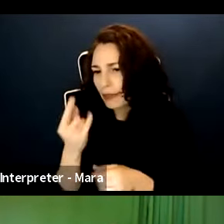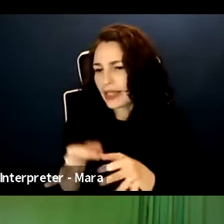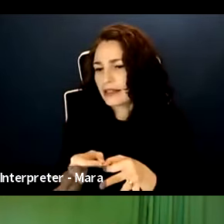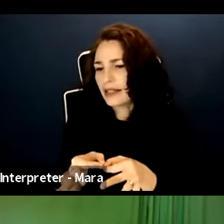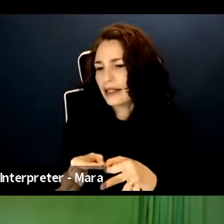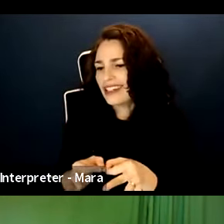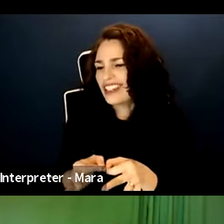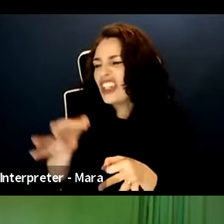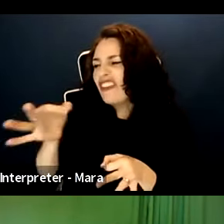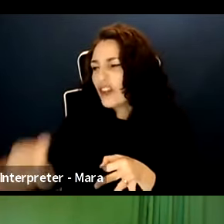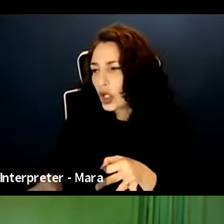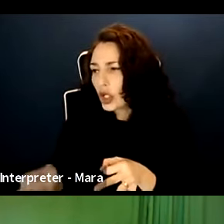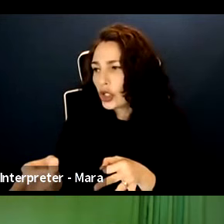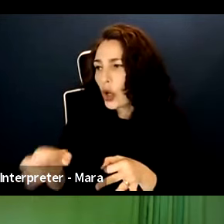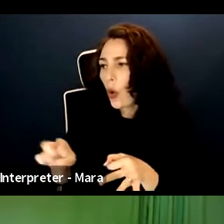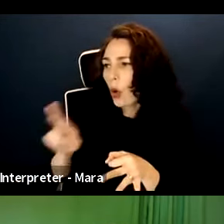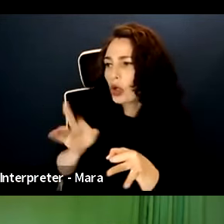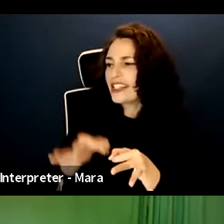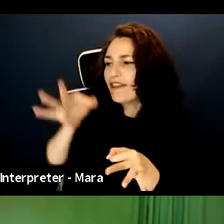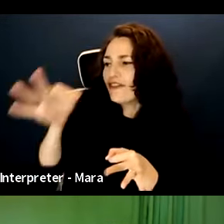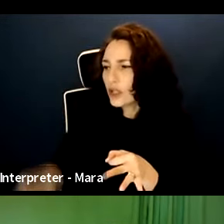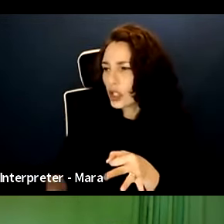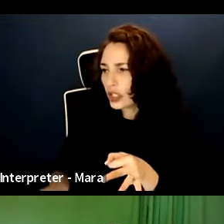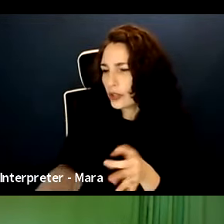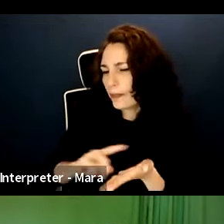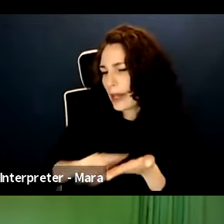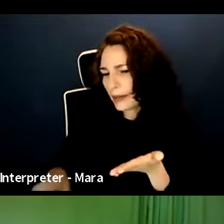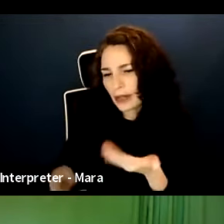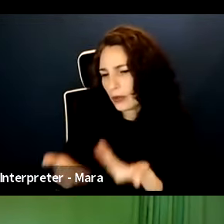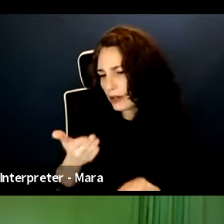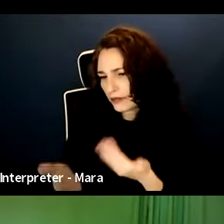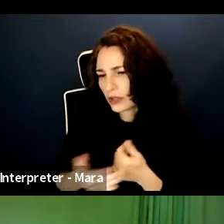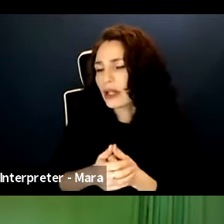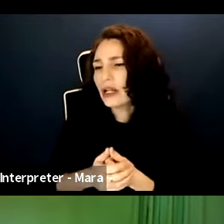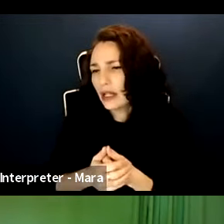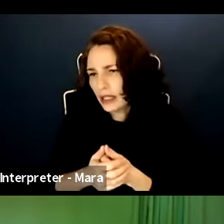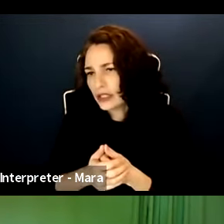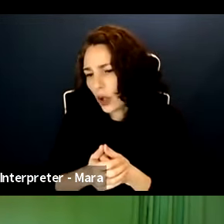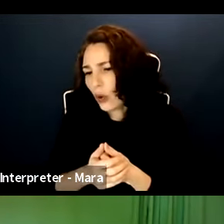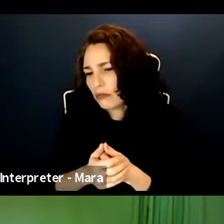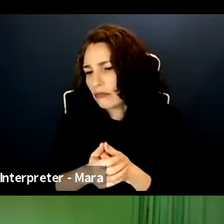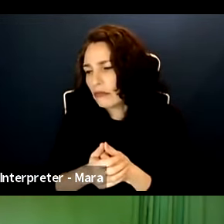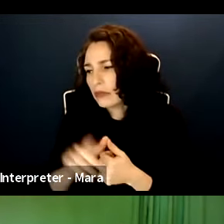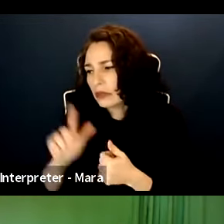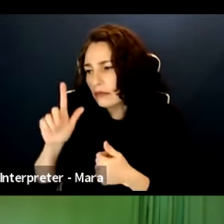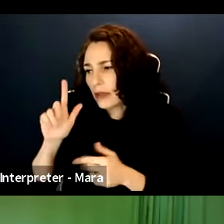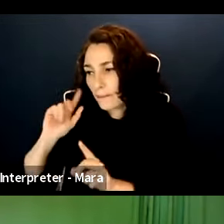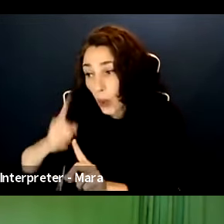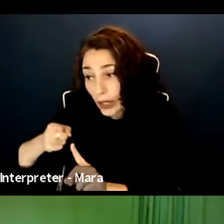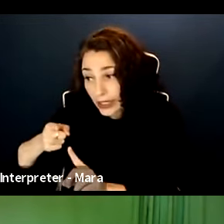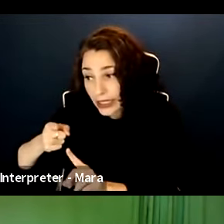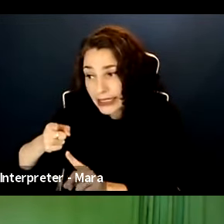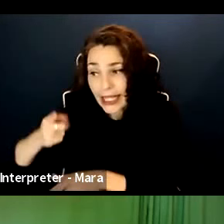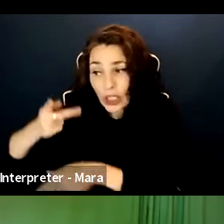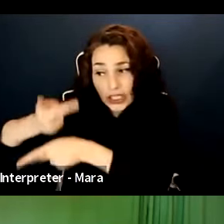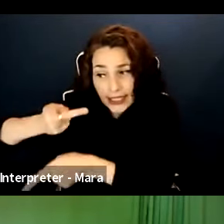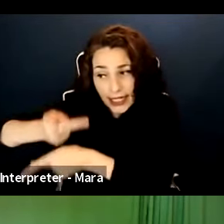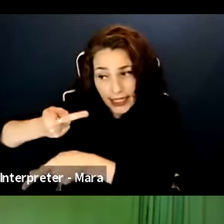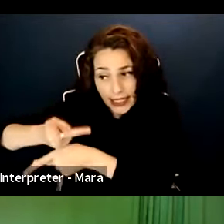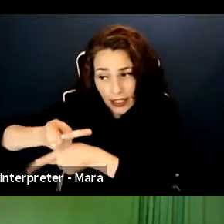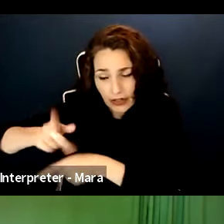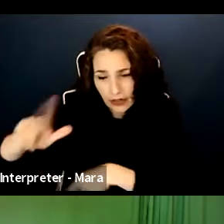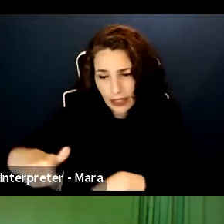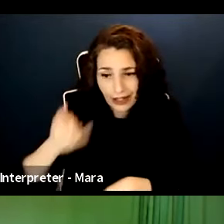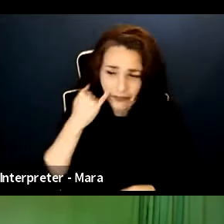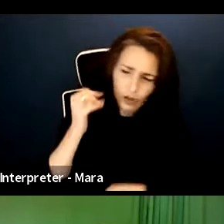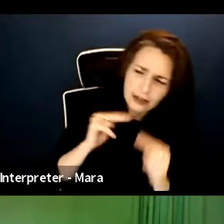making sure that we're providing value to one another. If in fact that performer decides to defer, or you want to negotiate something, you just want to make sure we